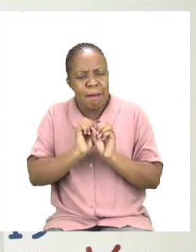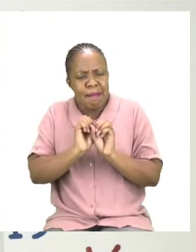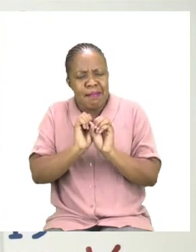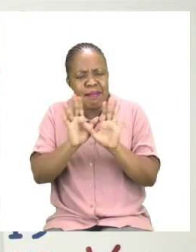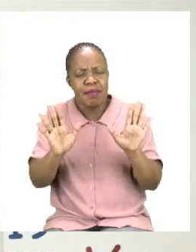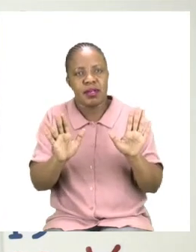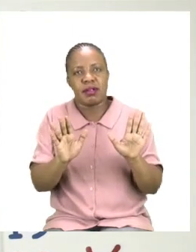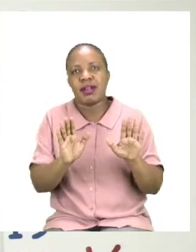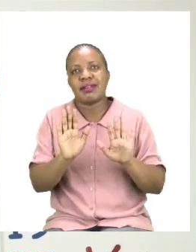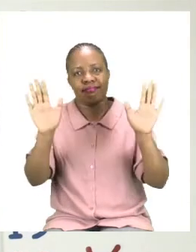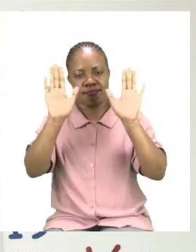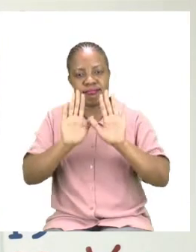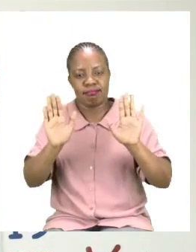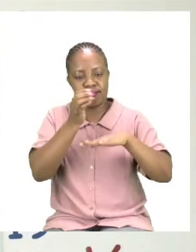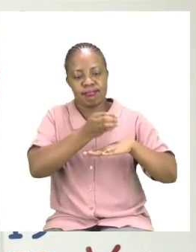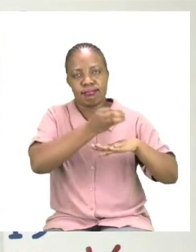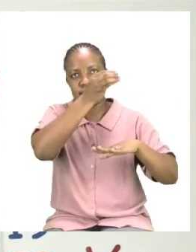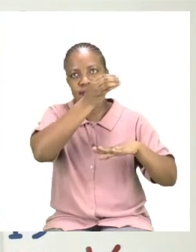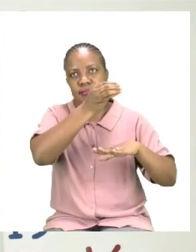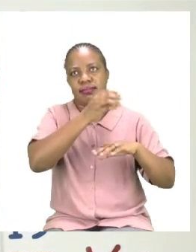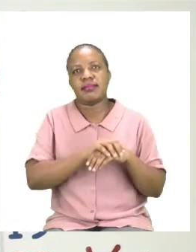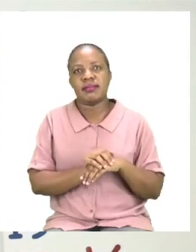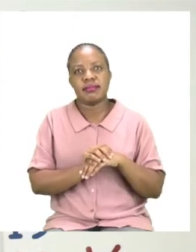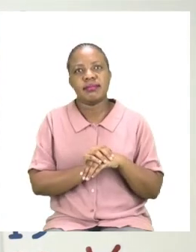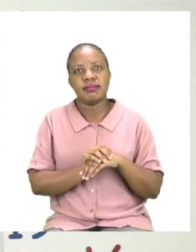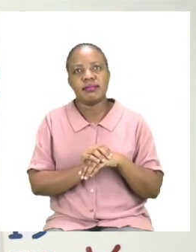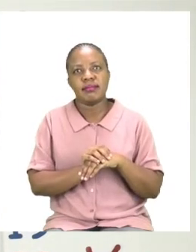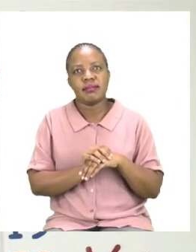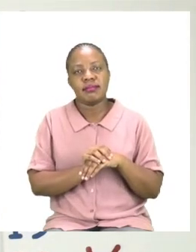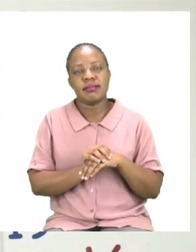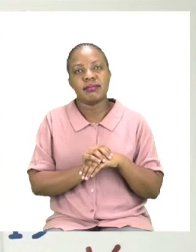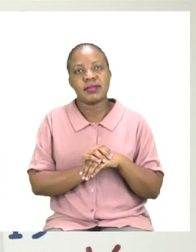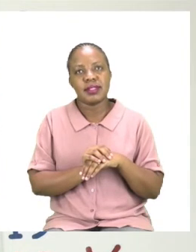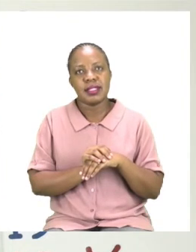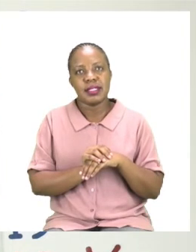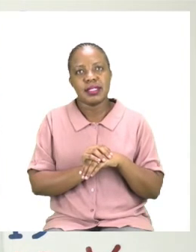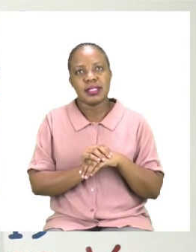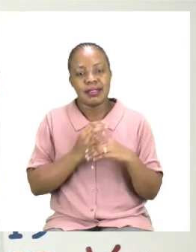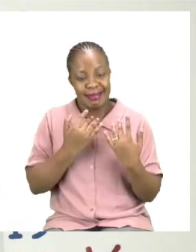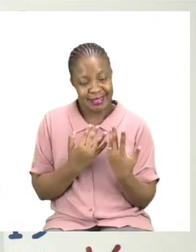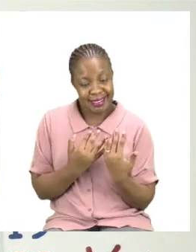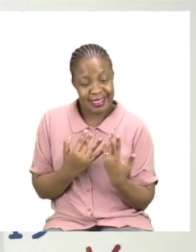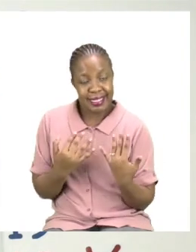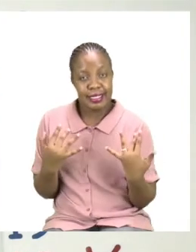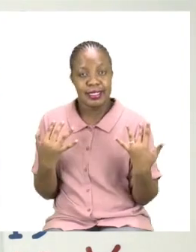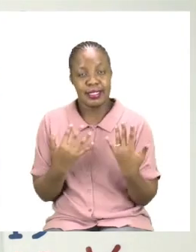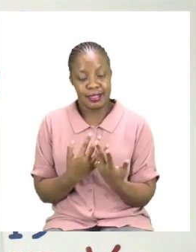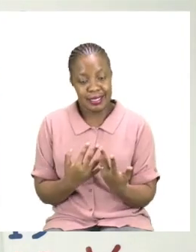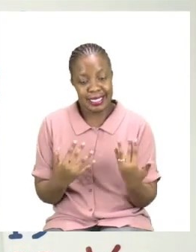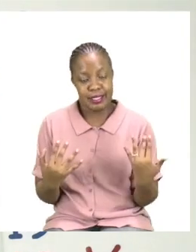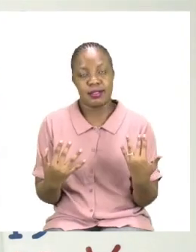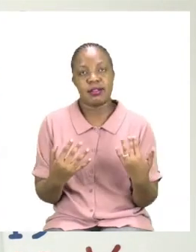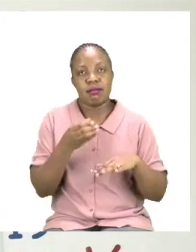What colour is this one? Yes, this is a green bottle, but not just any green. It's a brightly